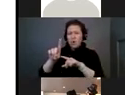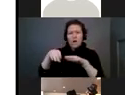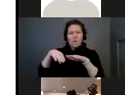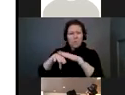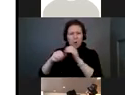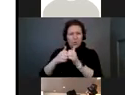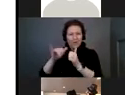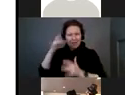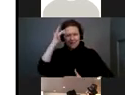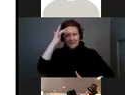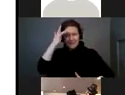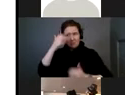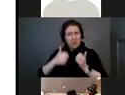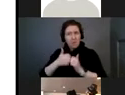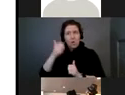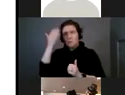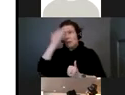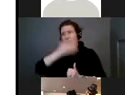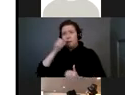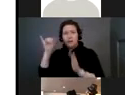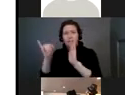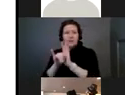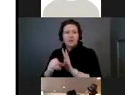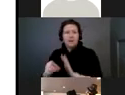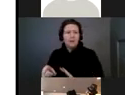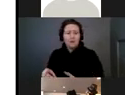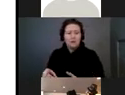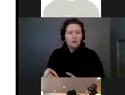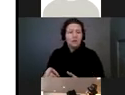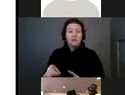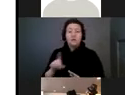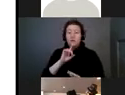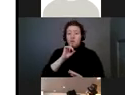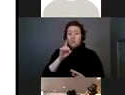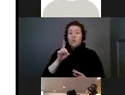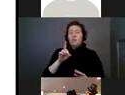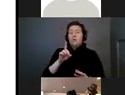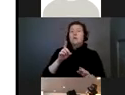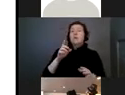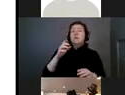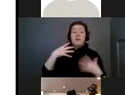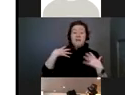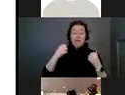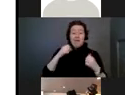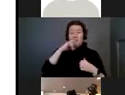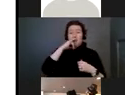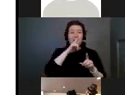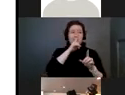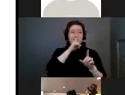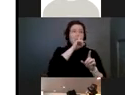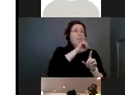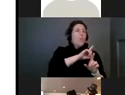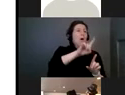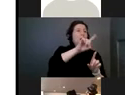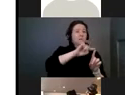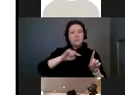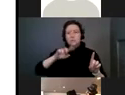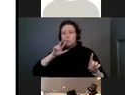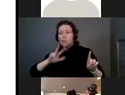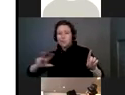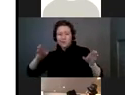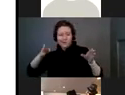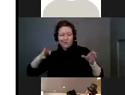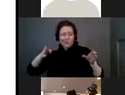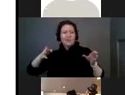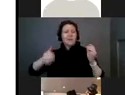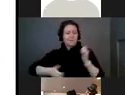Additionally, 70% of healthy kids between one and three are going to catch this virus. So, a lot of